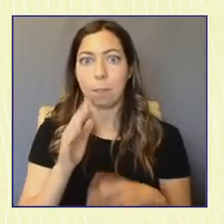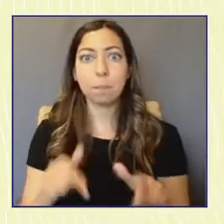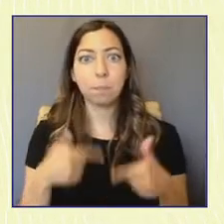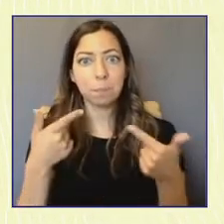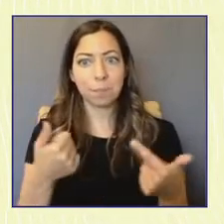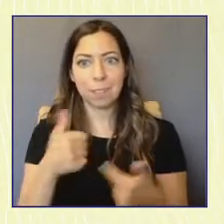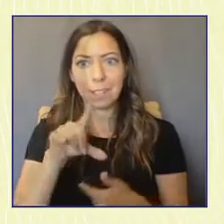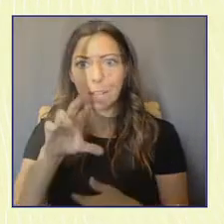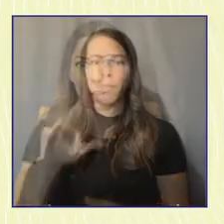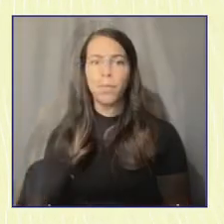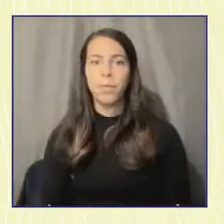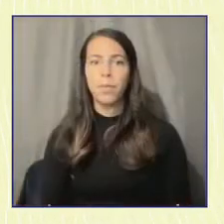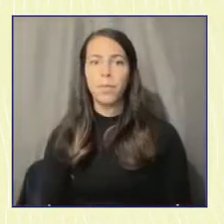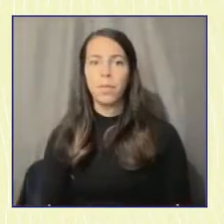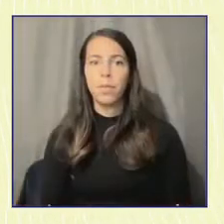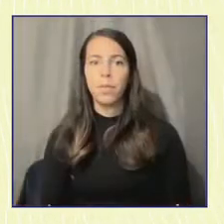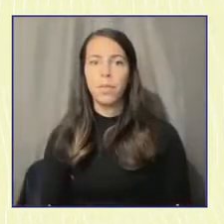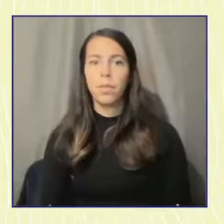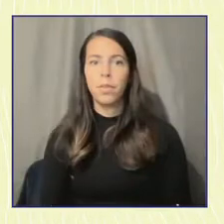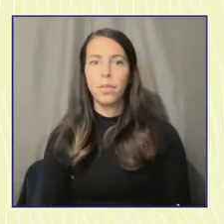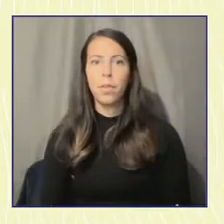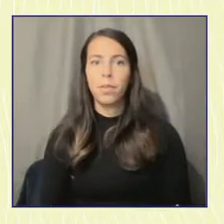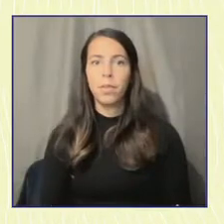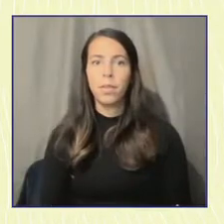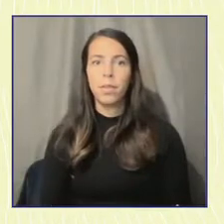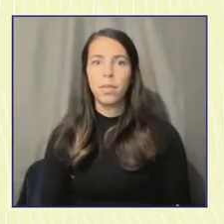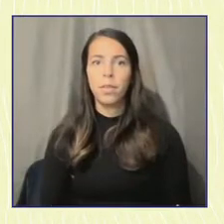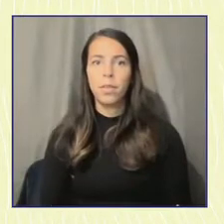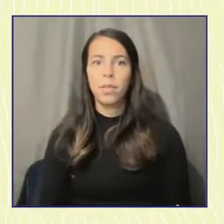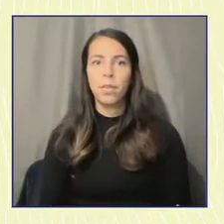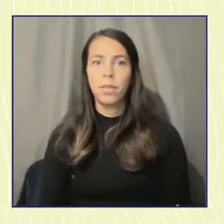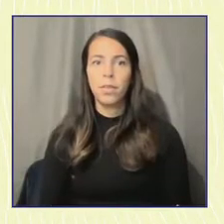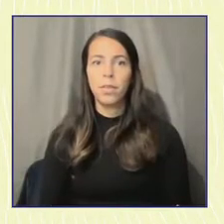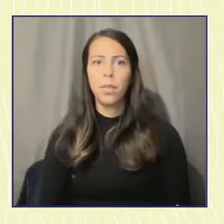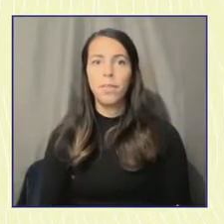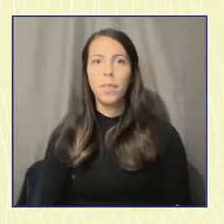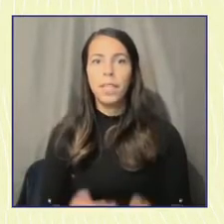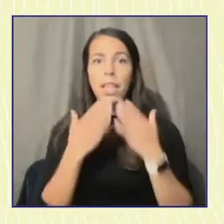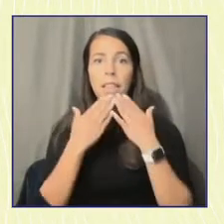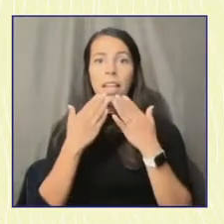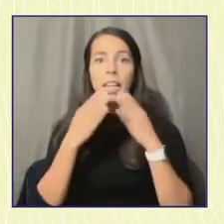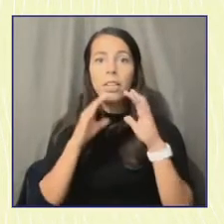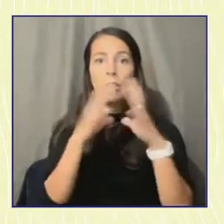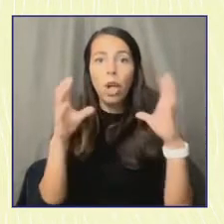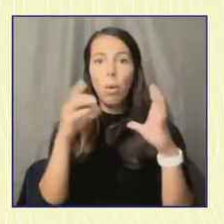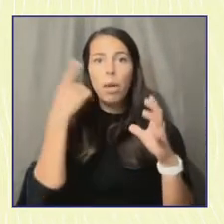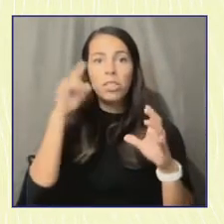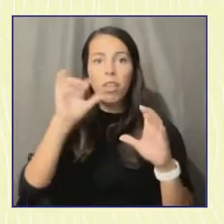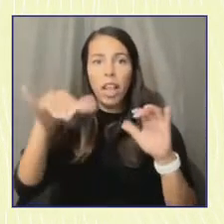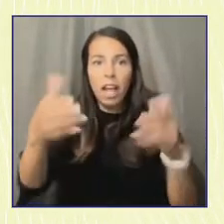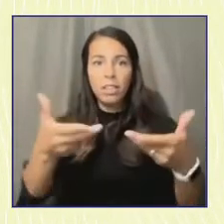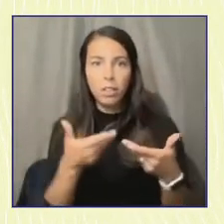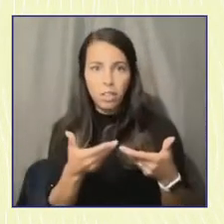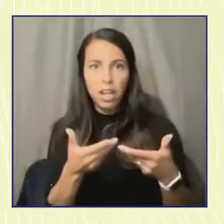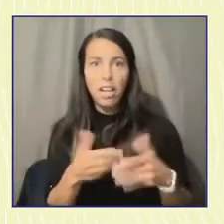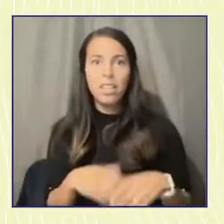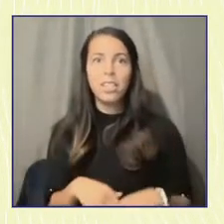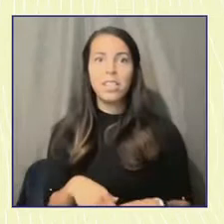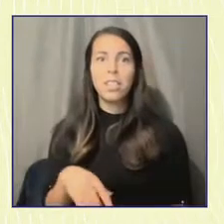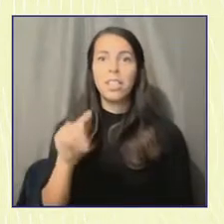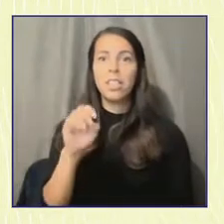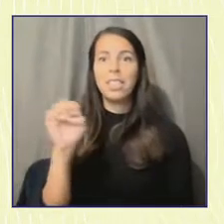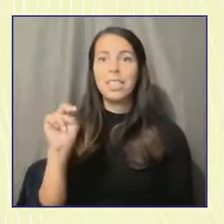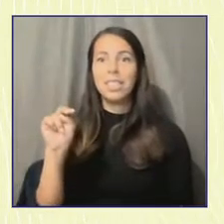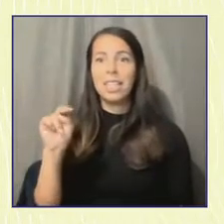Thank you so much for that warm introduction, Alicia. Teen Vogue was so excited to partner with Circle on this event. We really share the same commitment